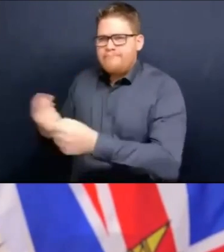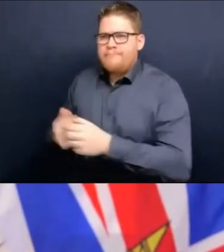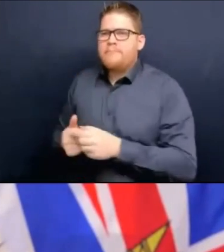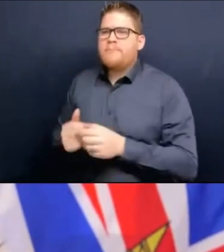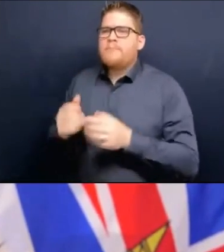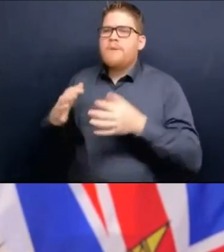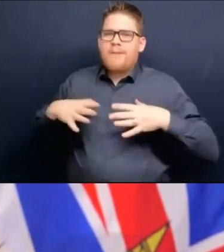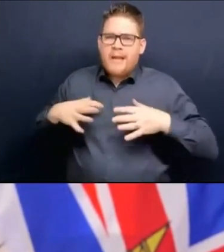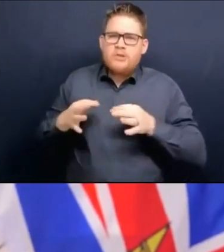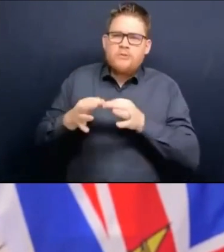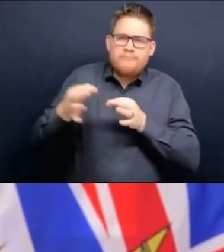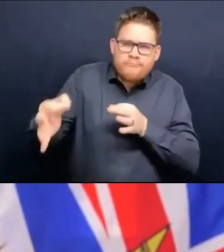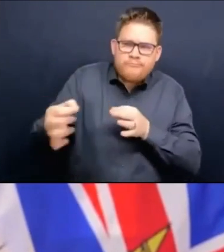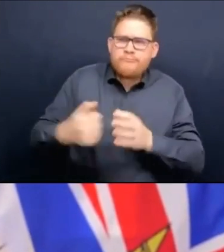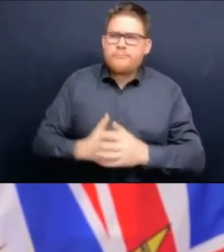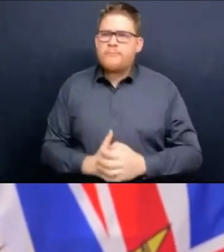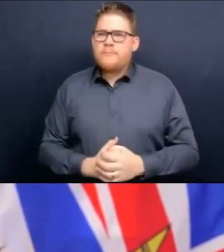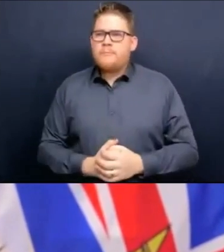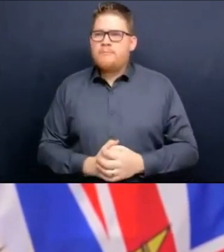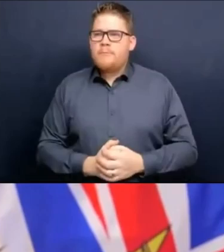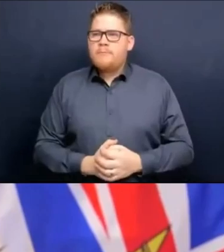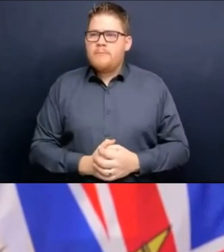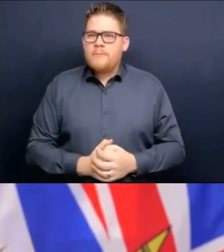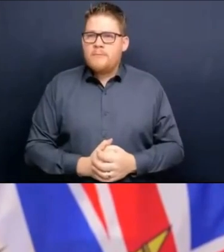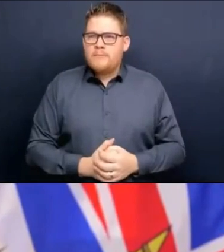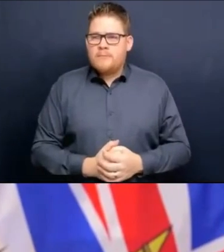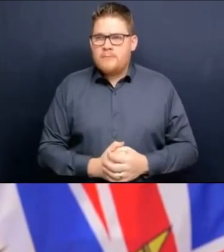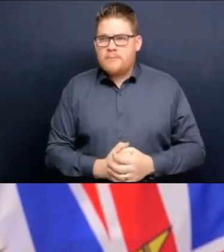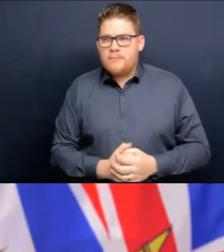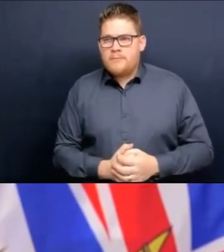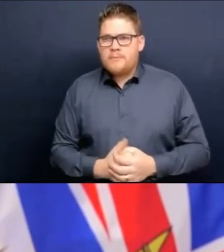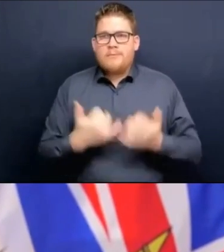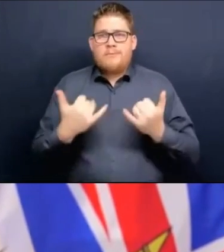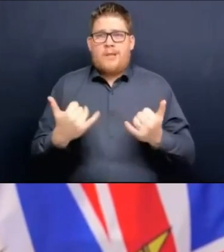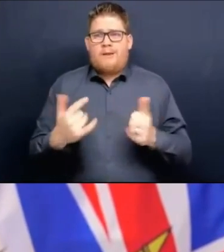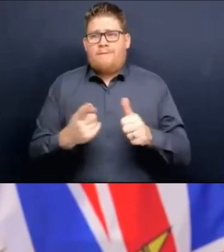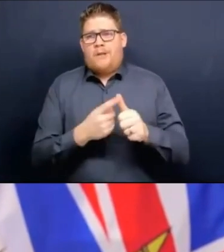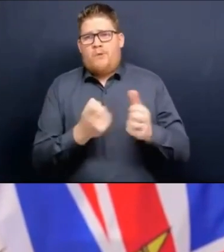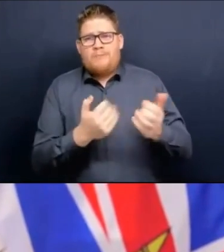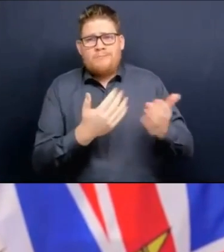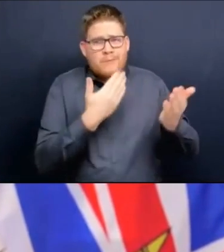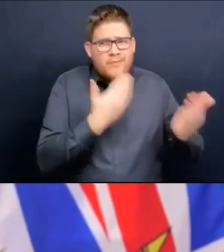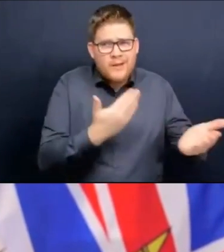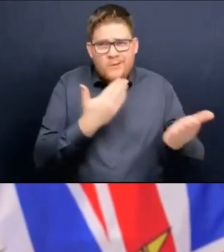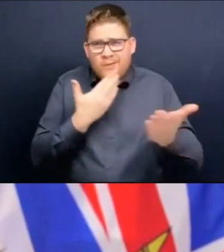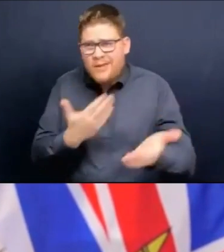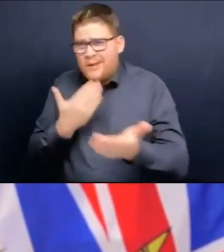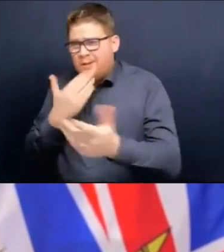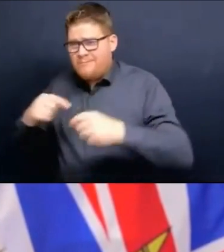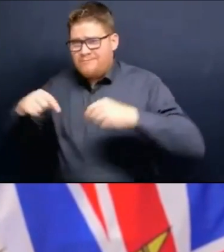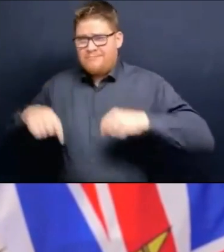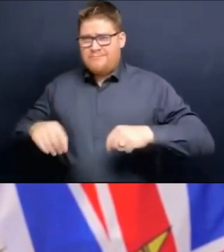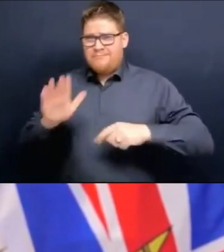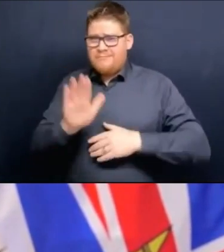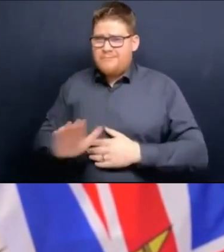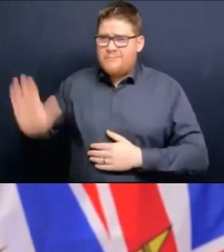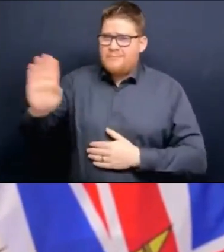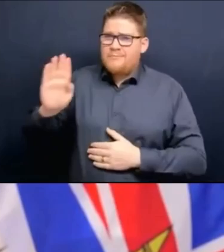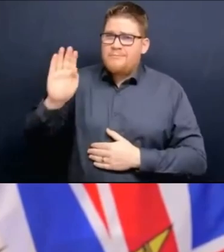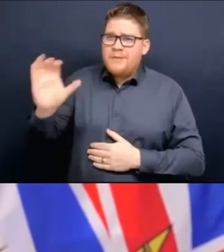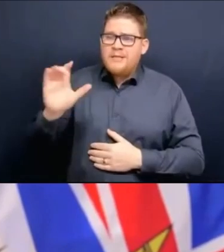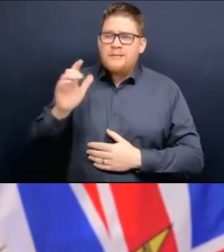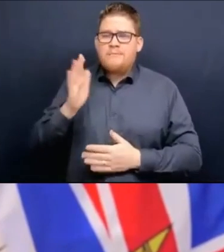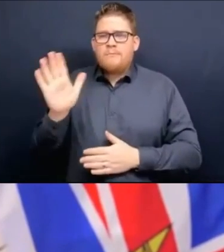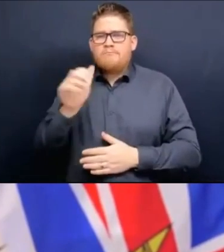to all British Columbians who have overwhelmingly done the right thing over the past two years, following public